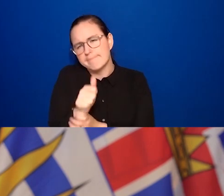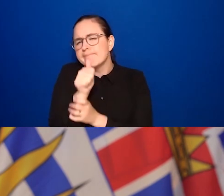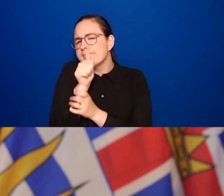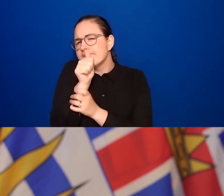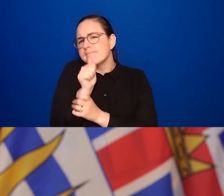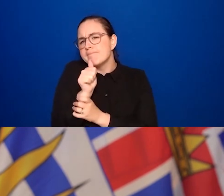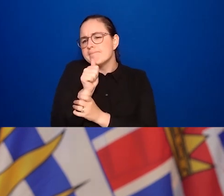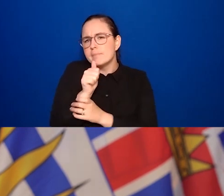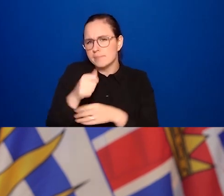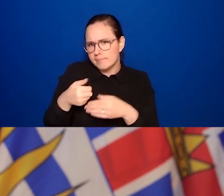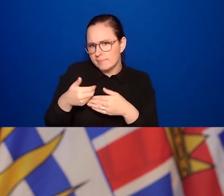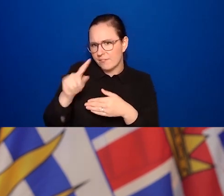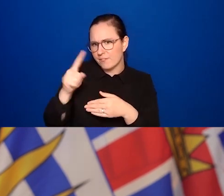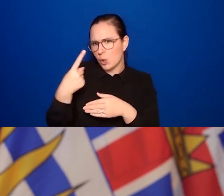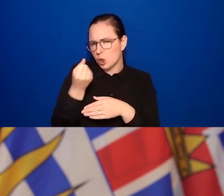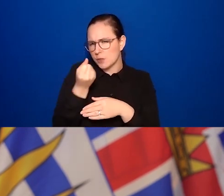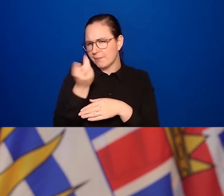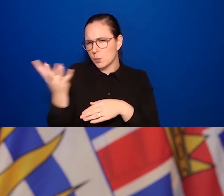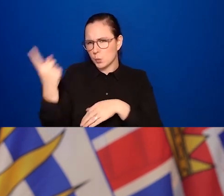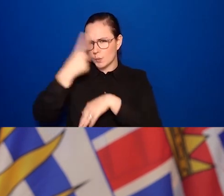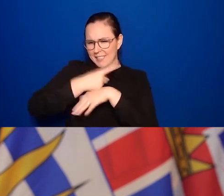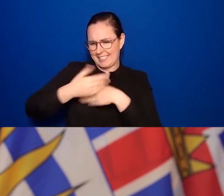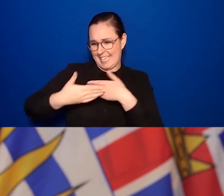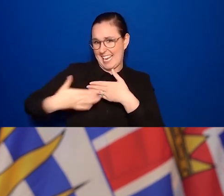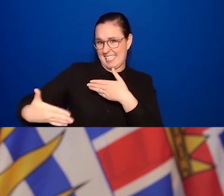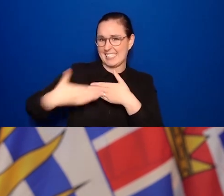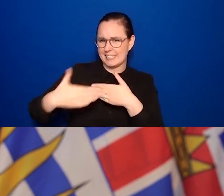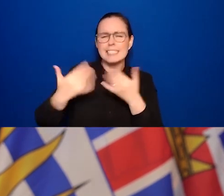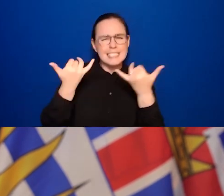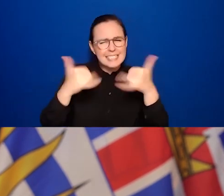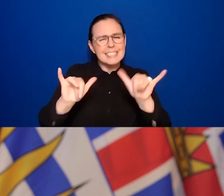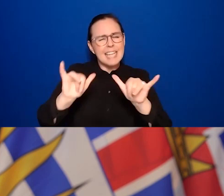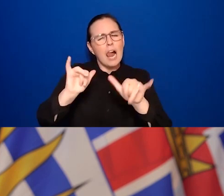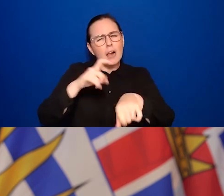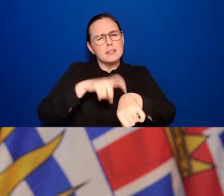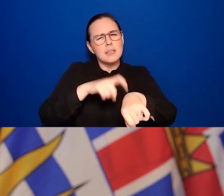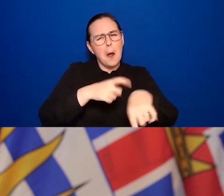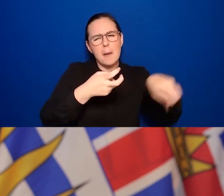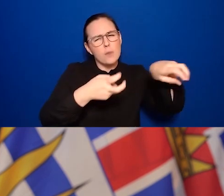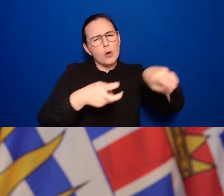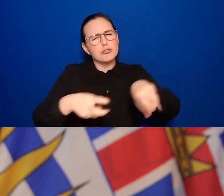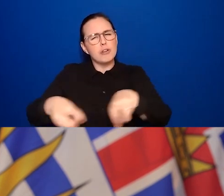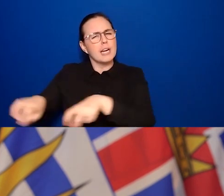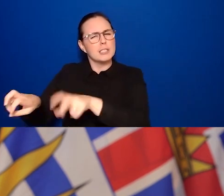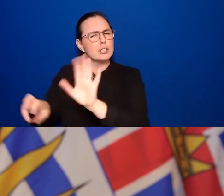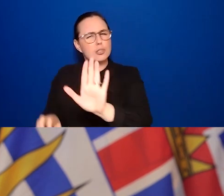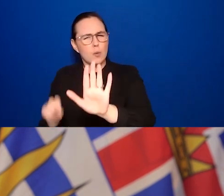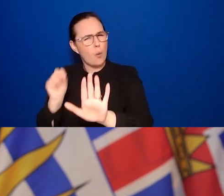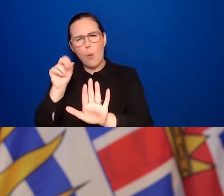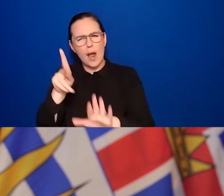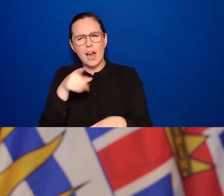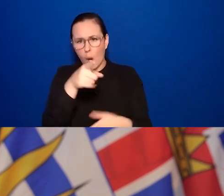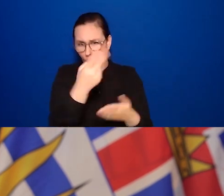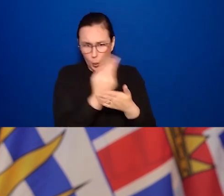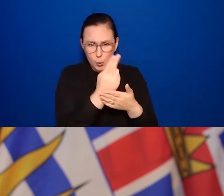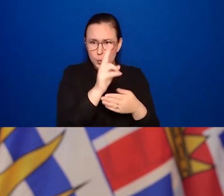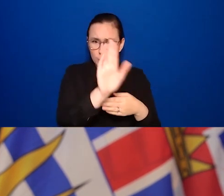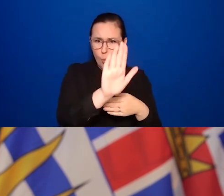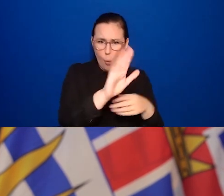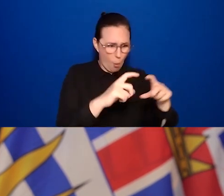a period of time where we're transitioning in, where you can still use your vaccine card that you received when you received your